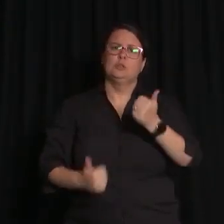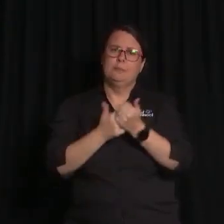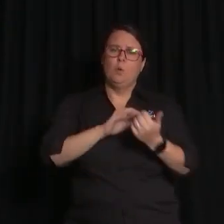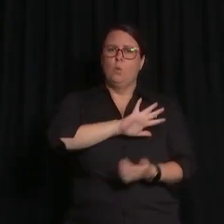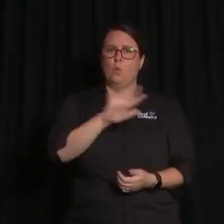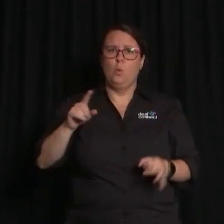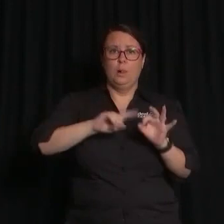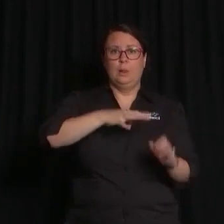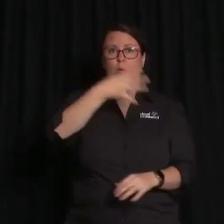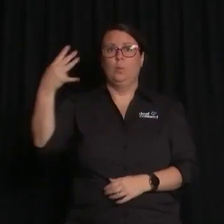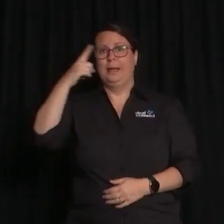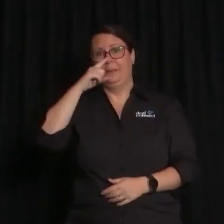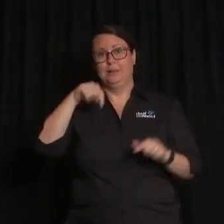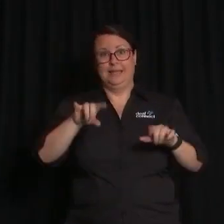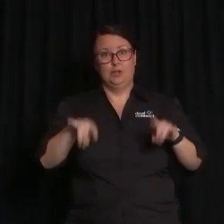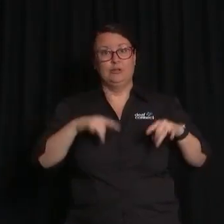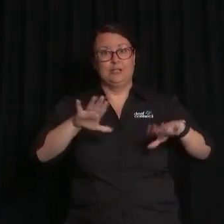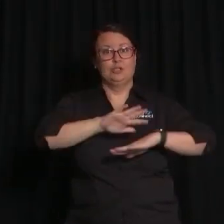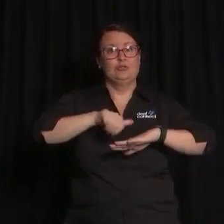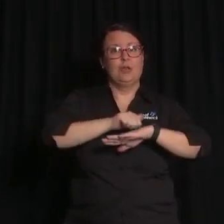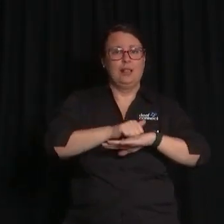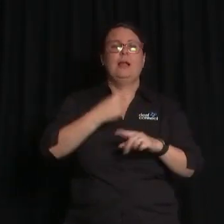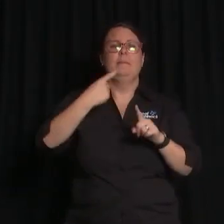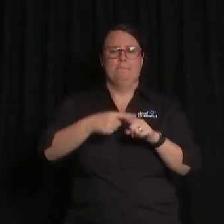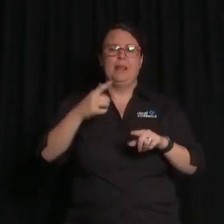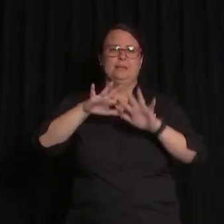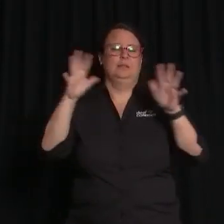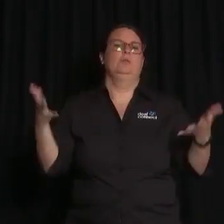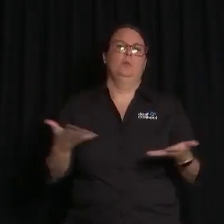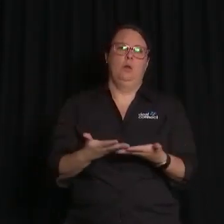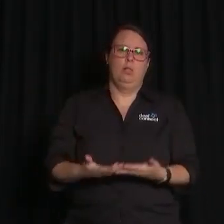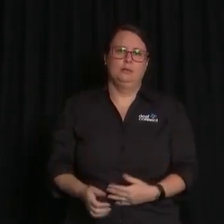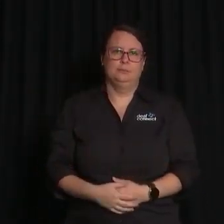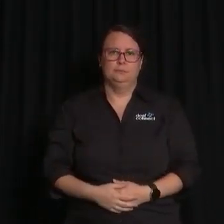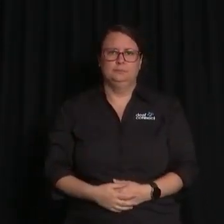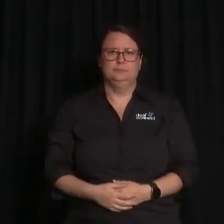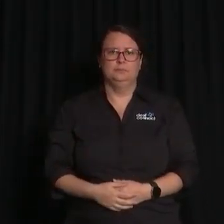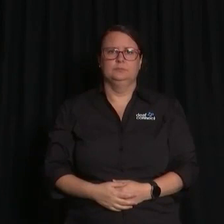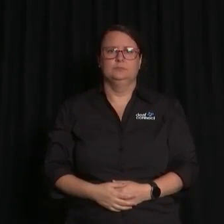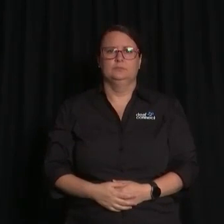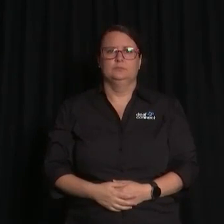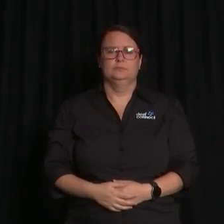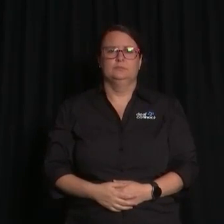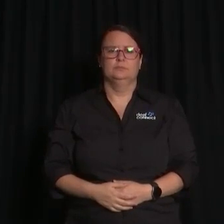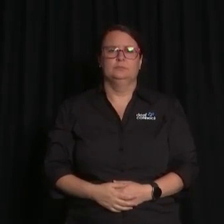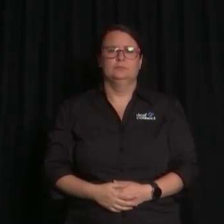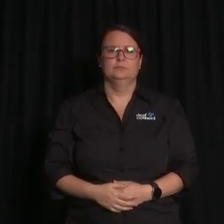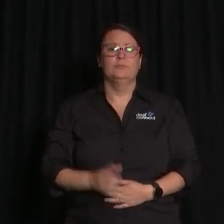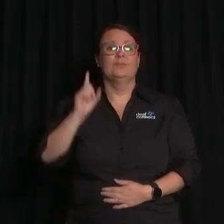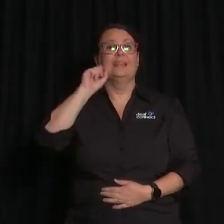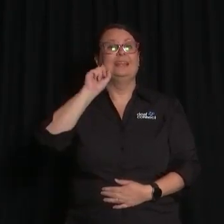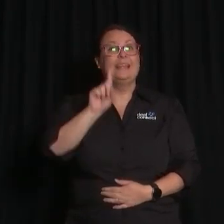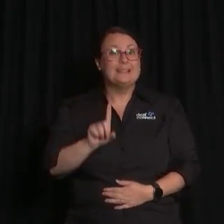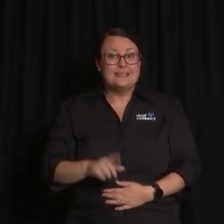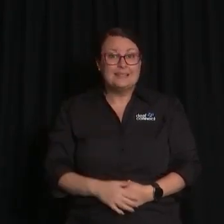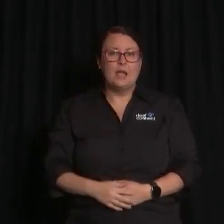in Australia and around the world, and to make that change together. together. Yesterday, on the second day of the conference, we turned